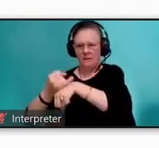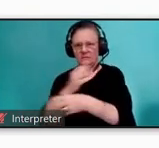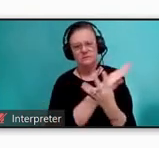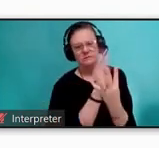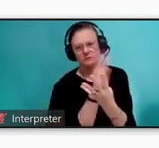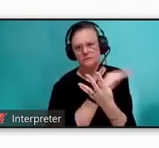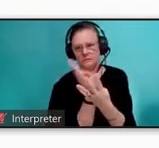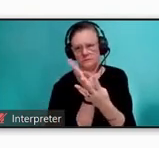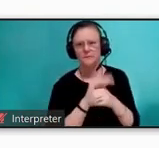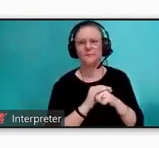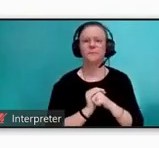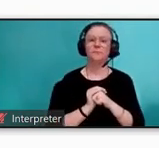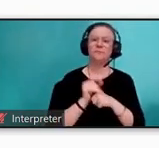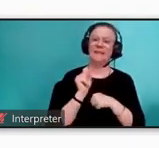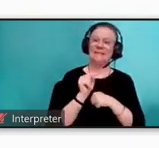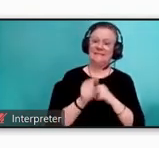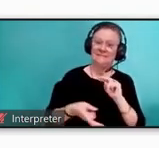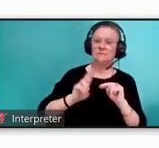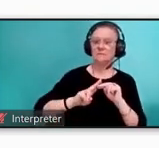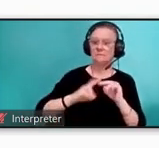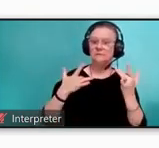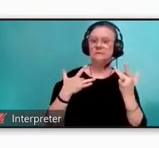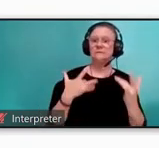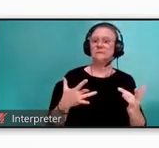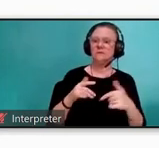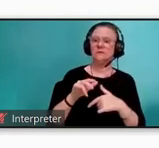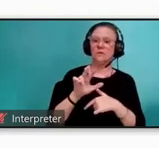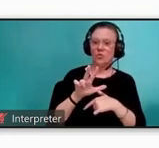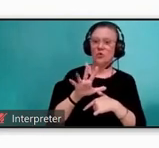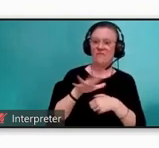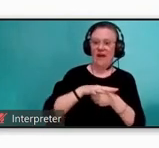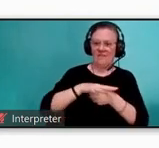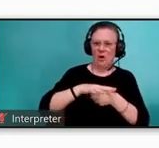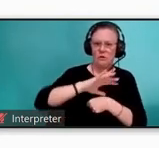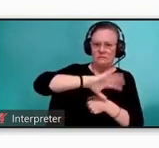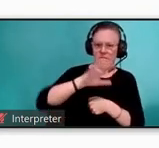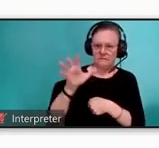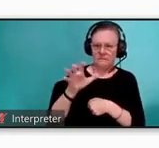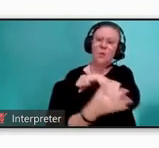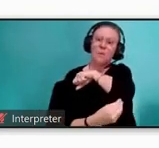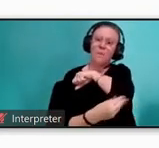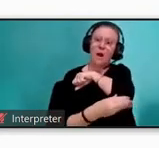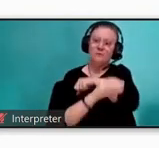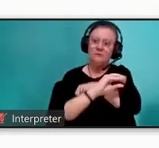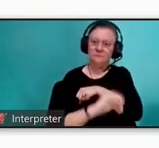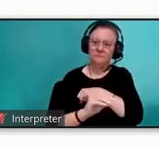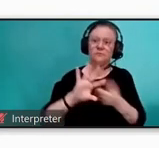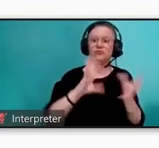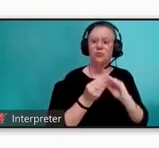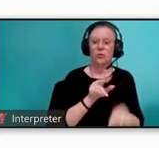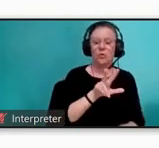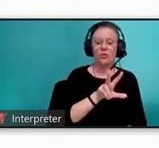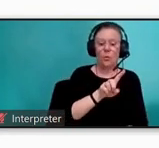The core service increase takes place over 35 census tracts. The poverty rate for these tracts combined is 31